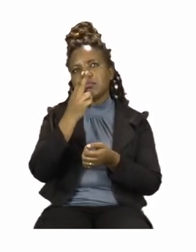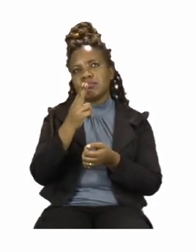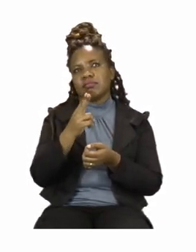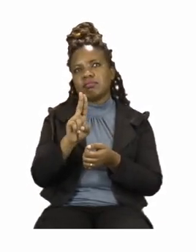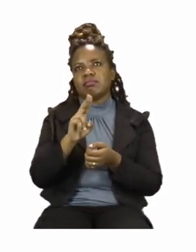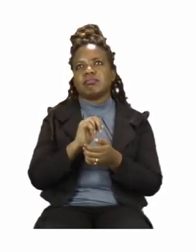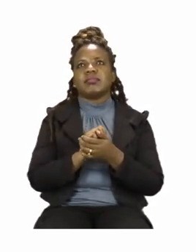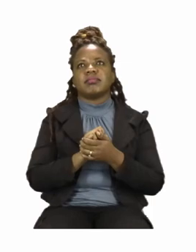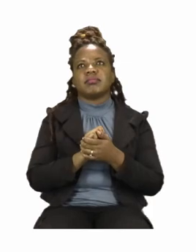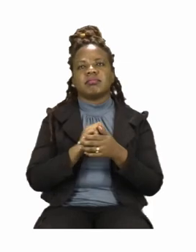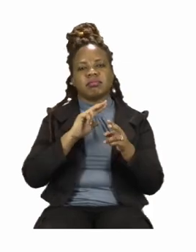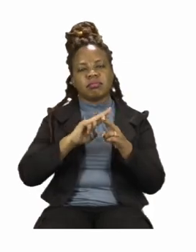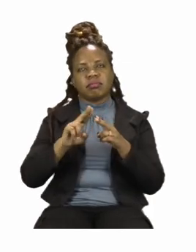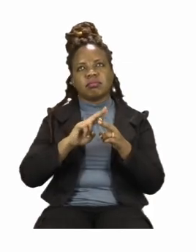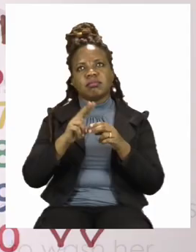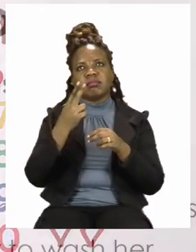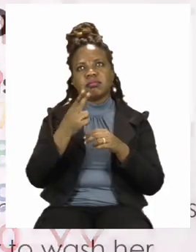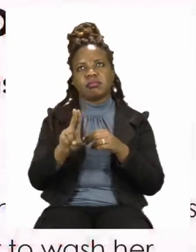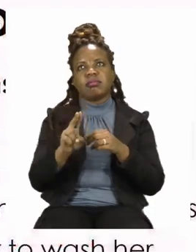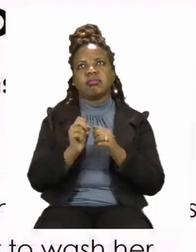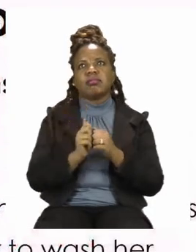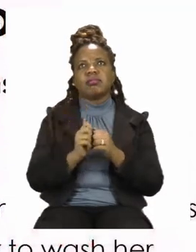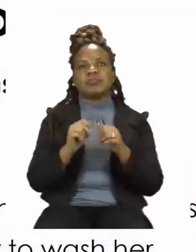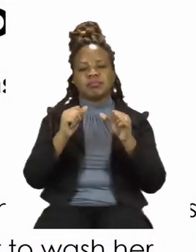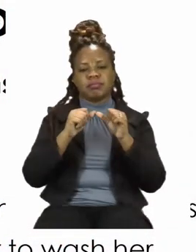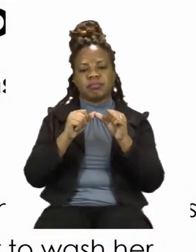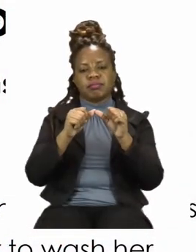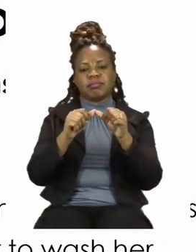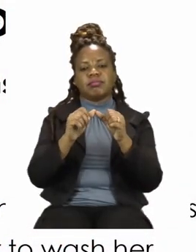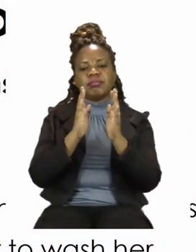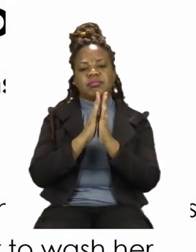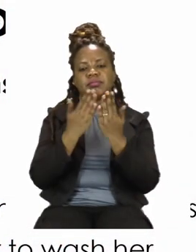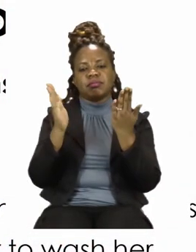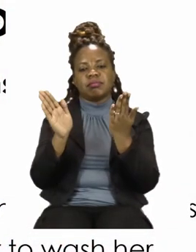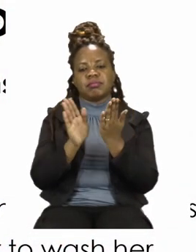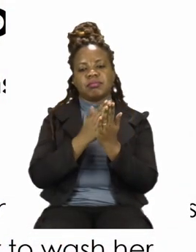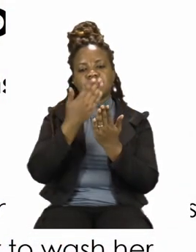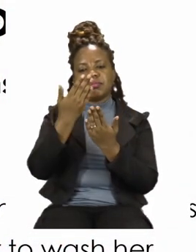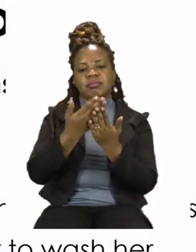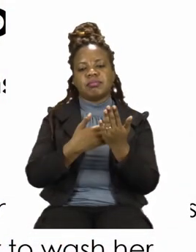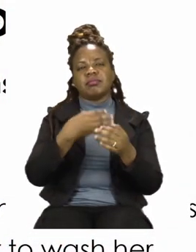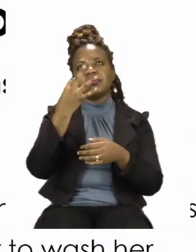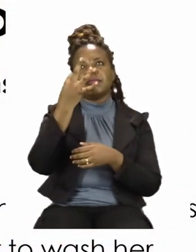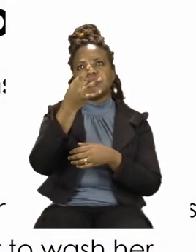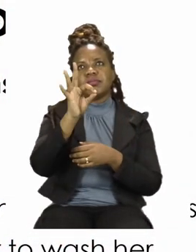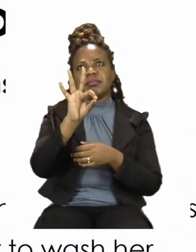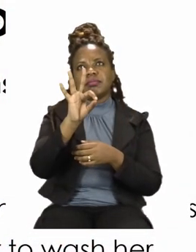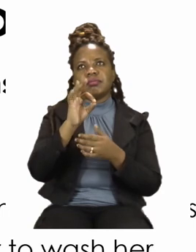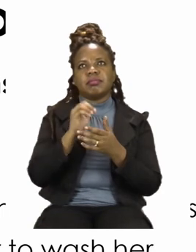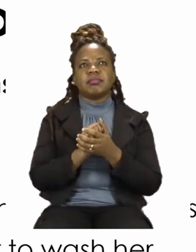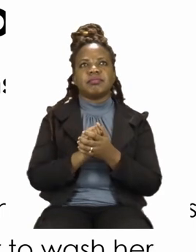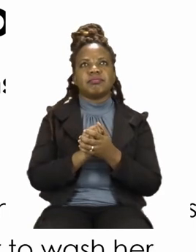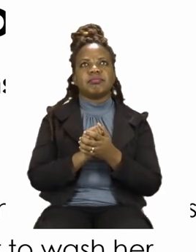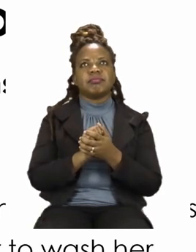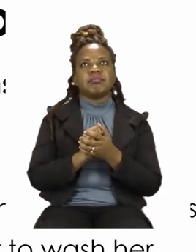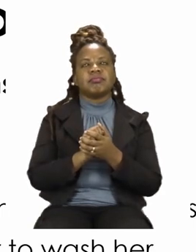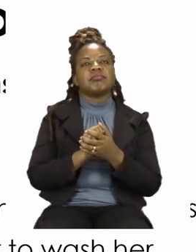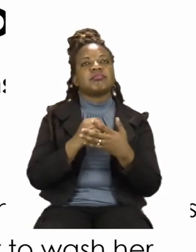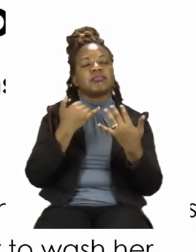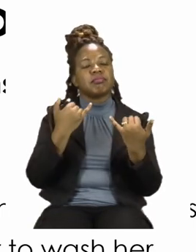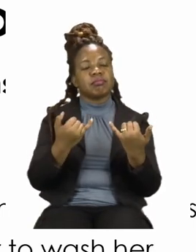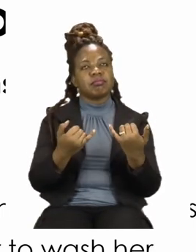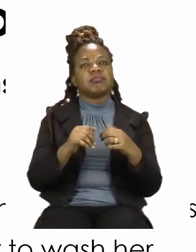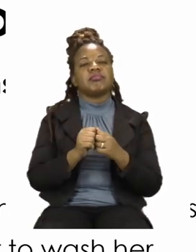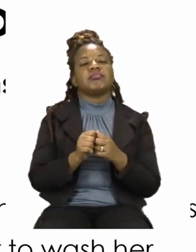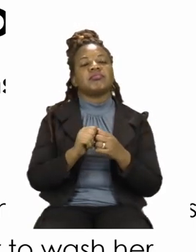exercise on page nine. On page nine, we are going to be reading a comprehension.